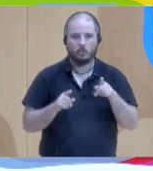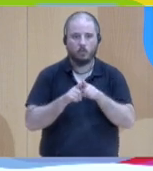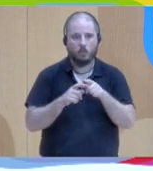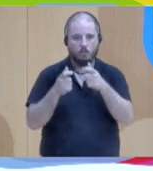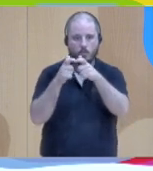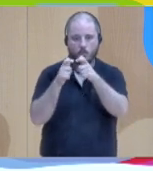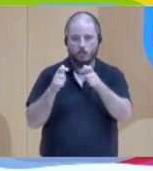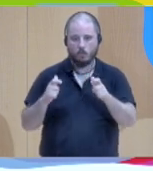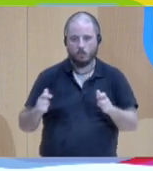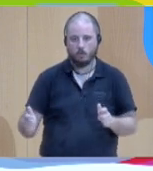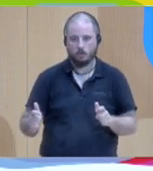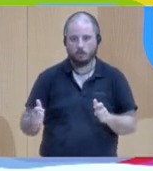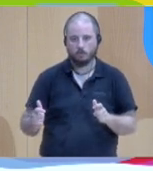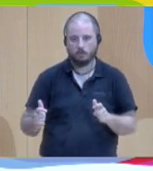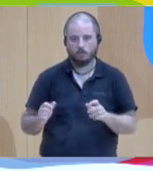professional